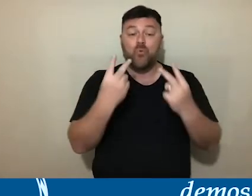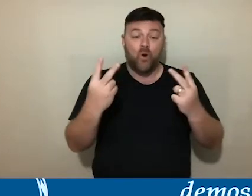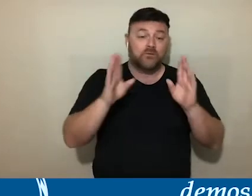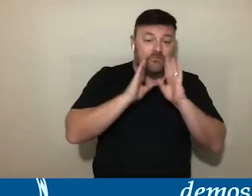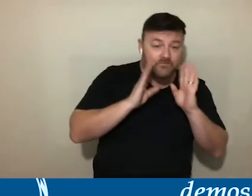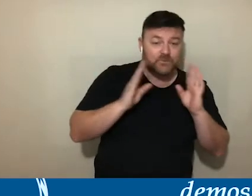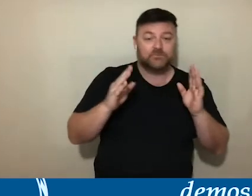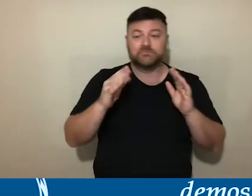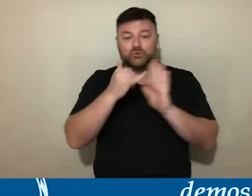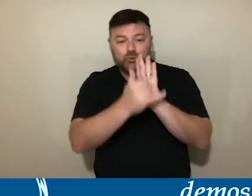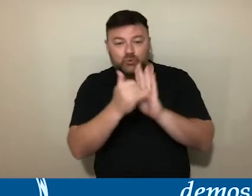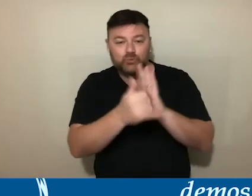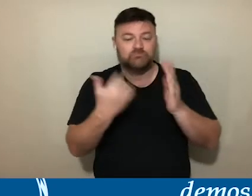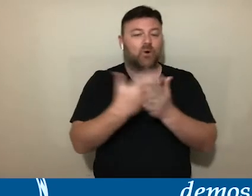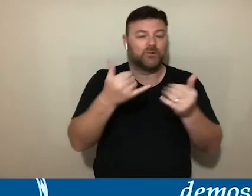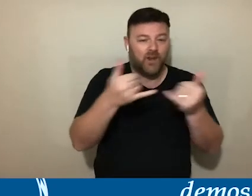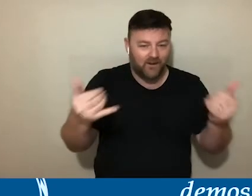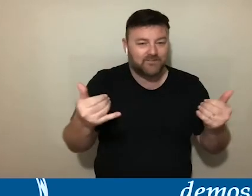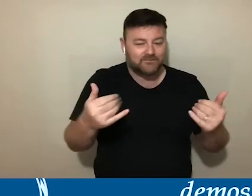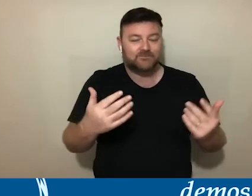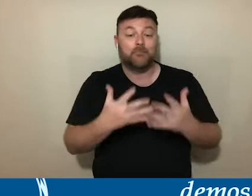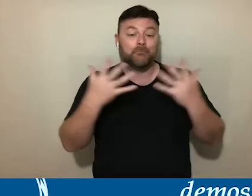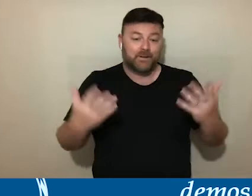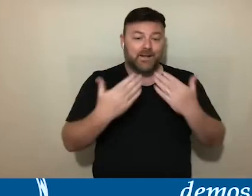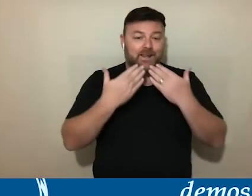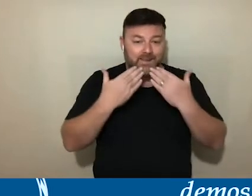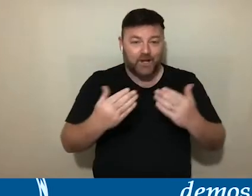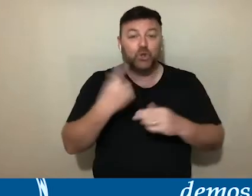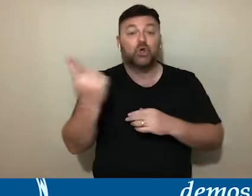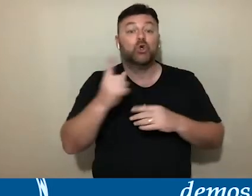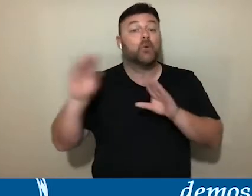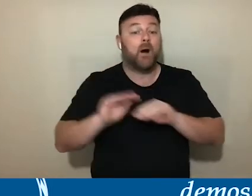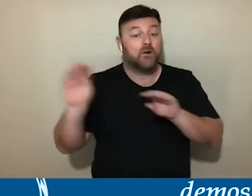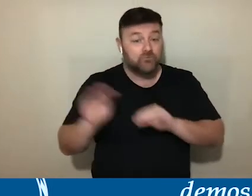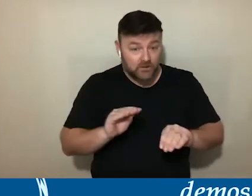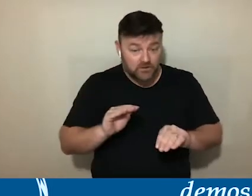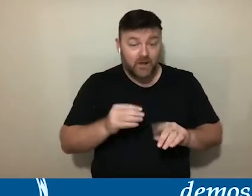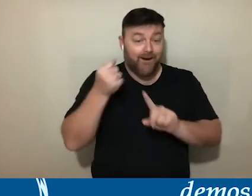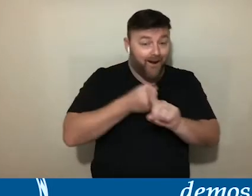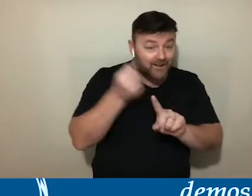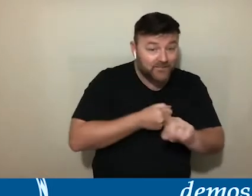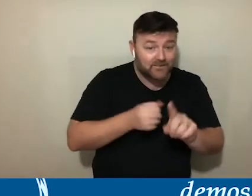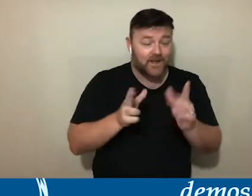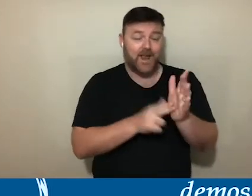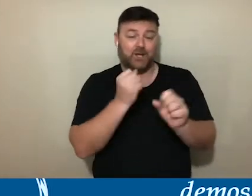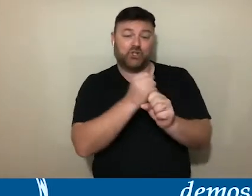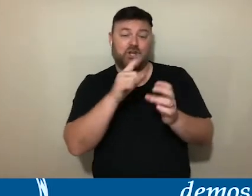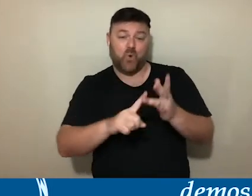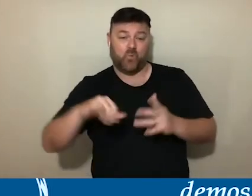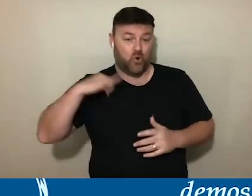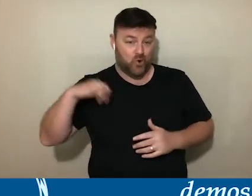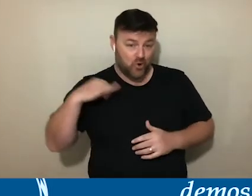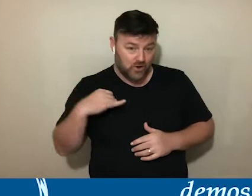YouTube, whatever. And I want to especially thank all those migrants, activists, NGO workers, without whom this research